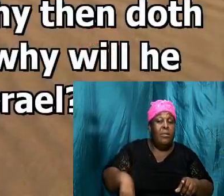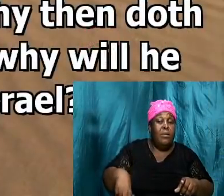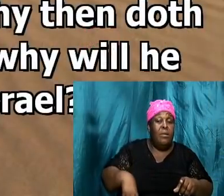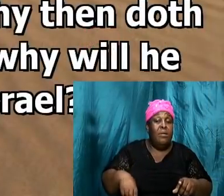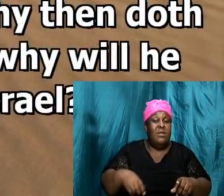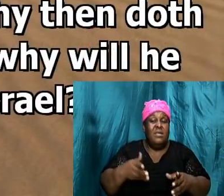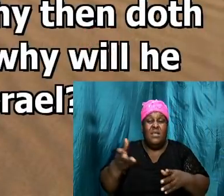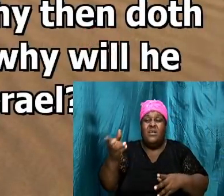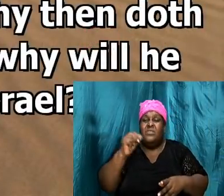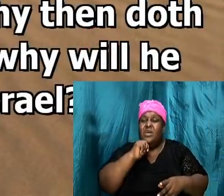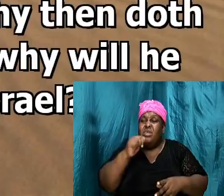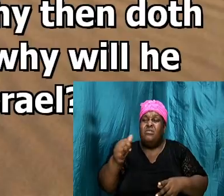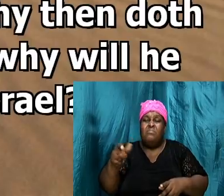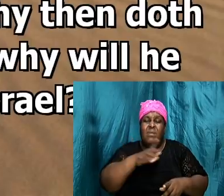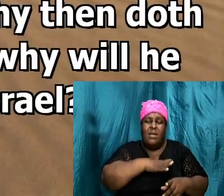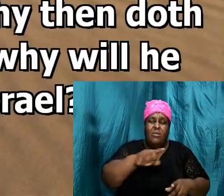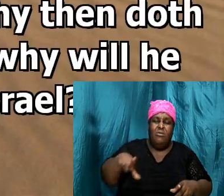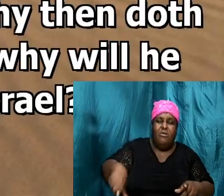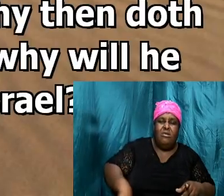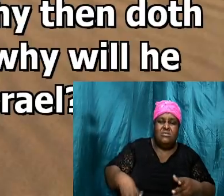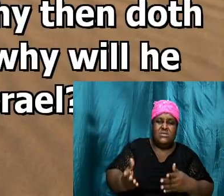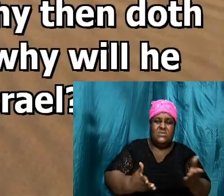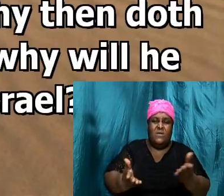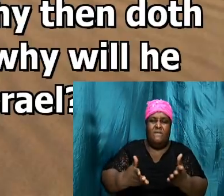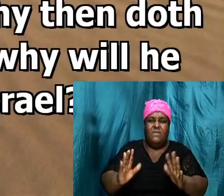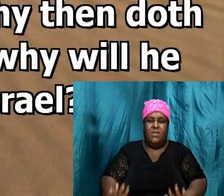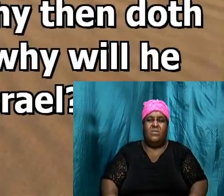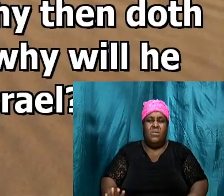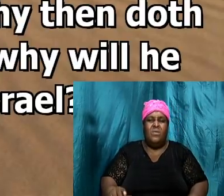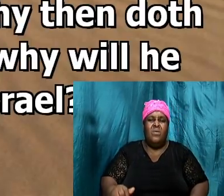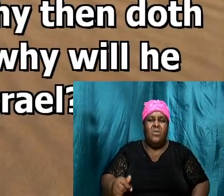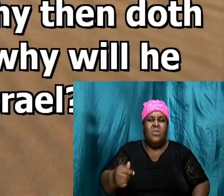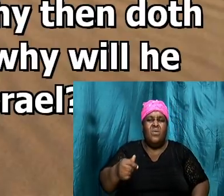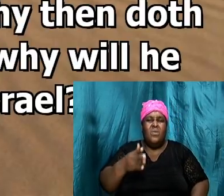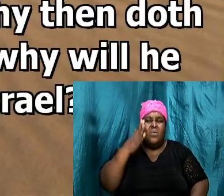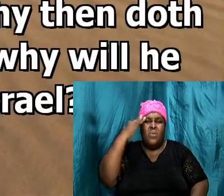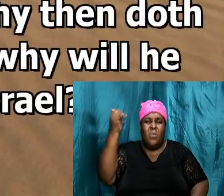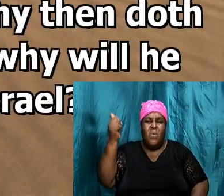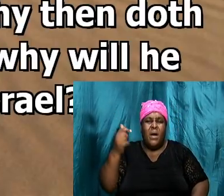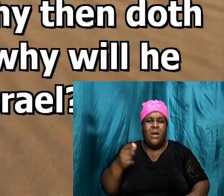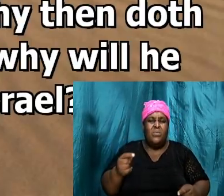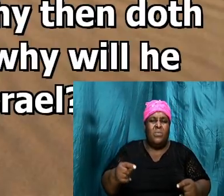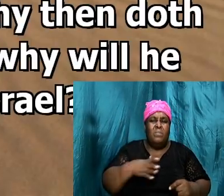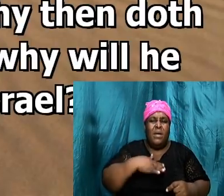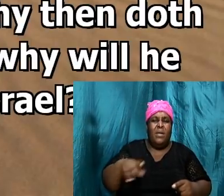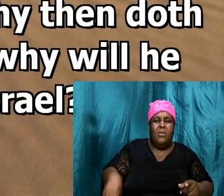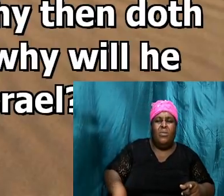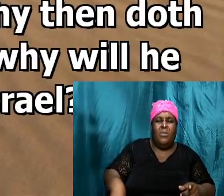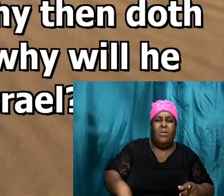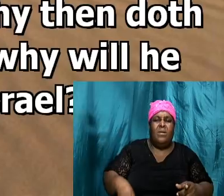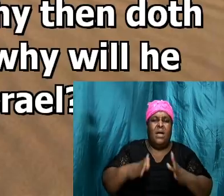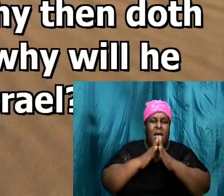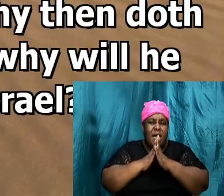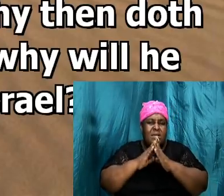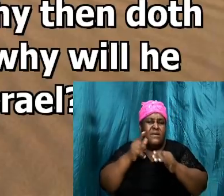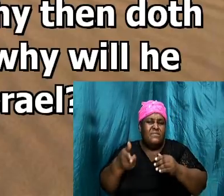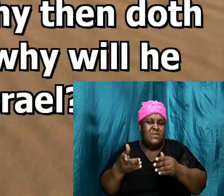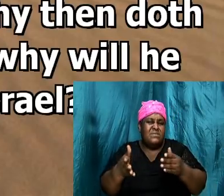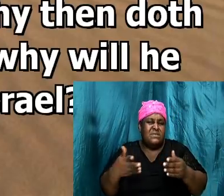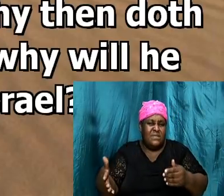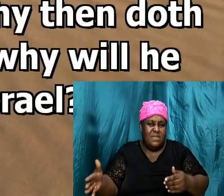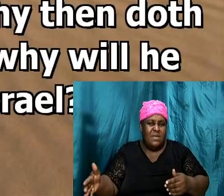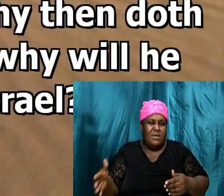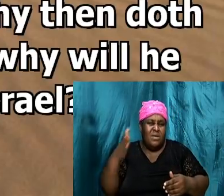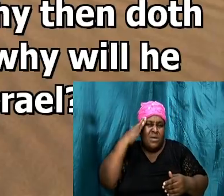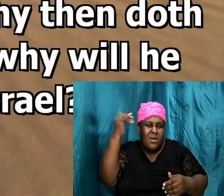all my Lord servant why then do it my Lord require this thing why will he be a